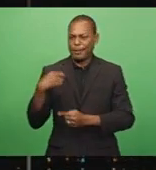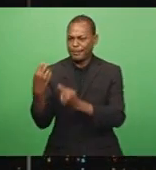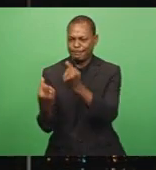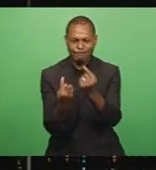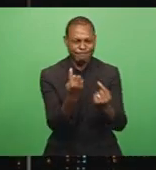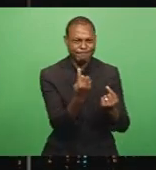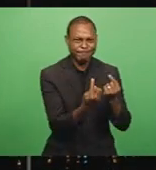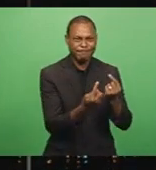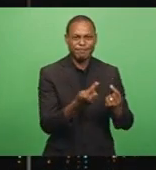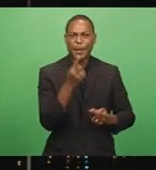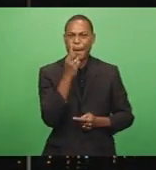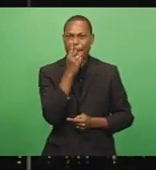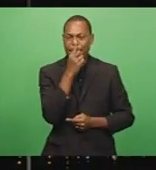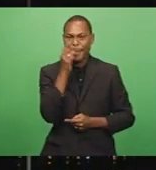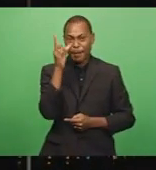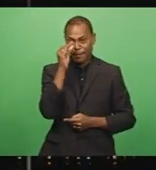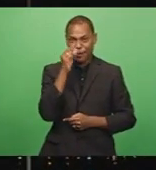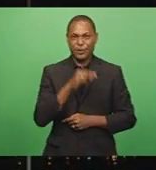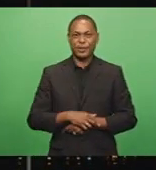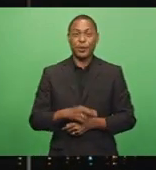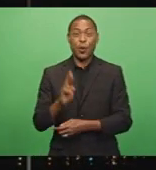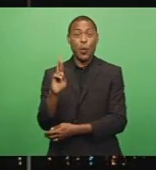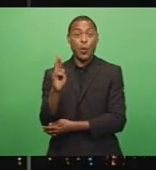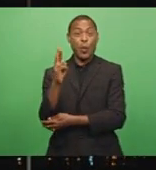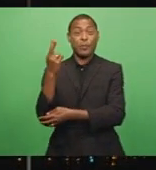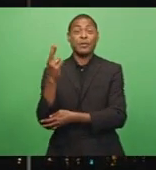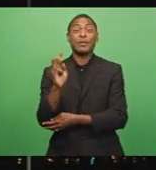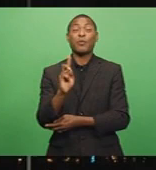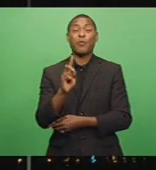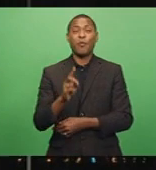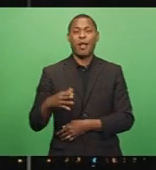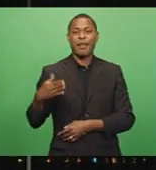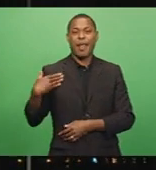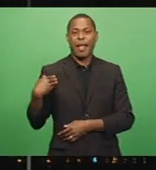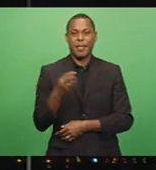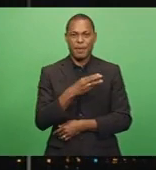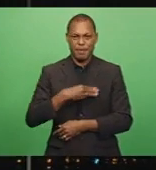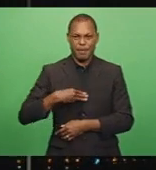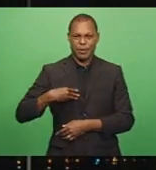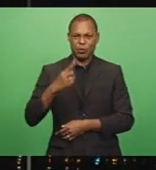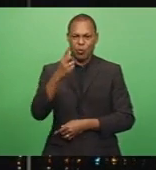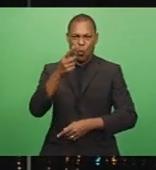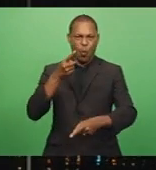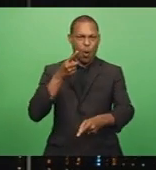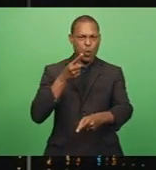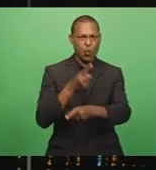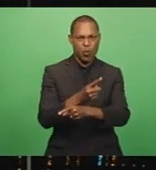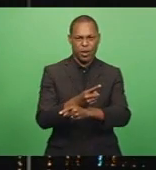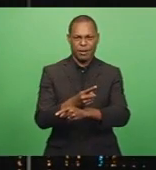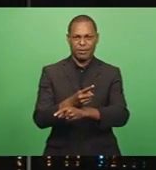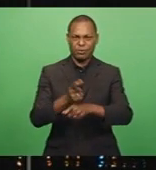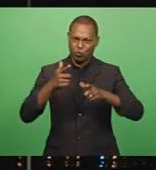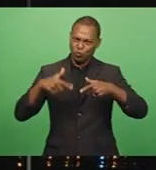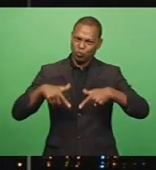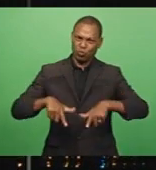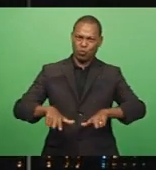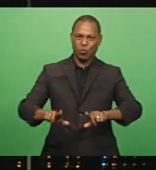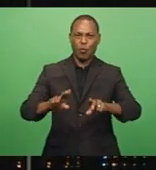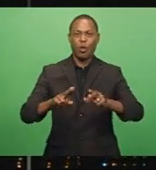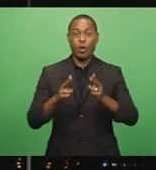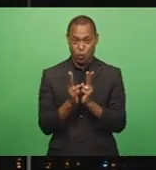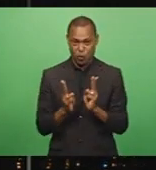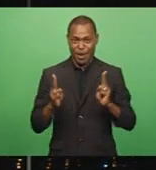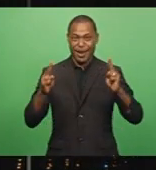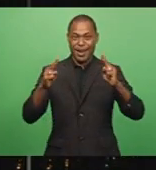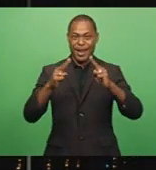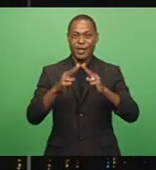Fijian. Dr. Komaembole represented the health ministry during a week-long tour spearheaded by the United Nations and various